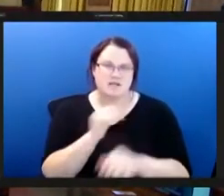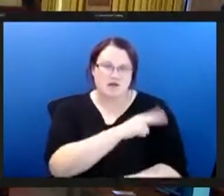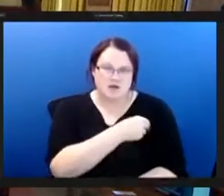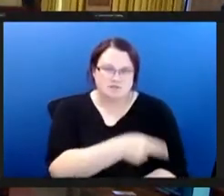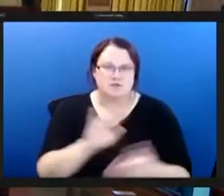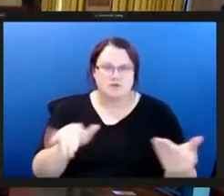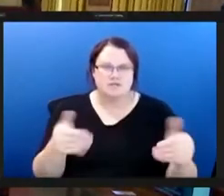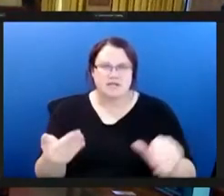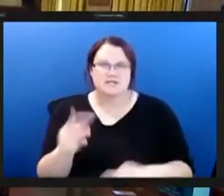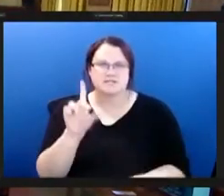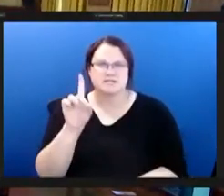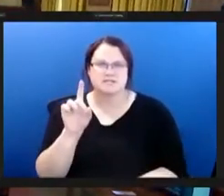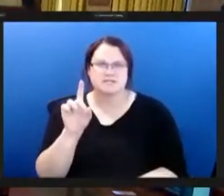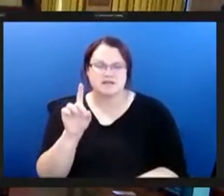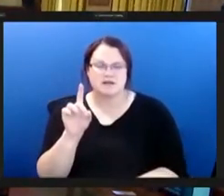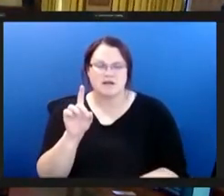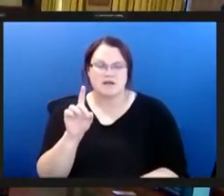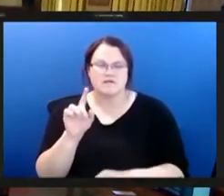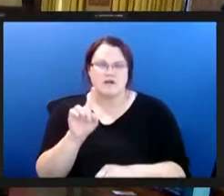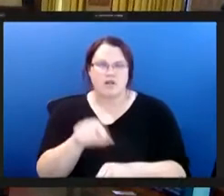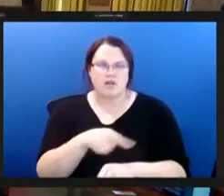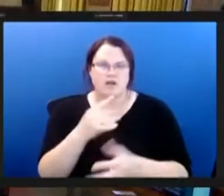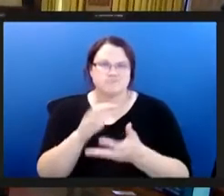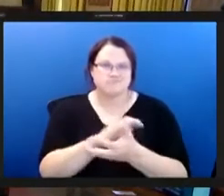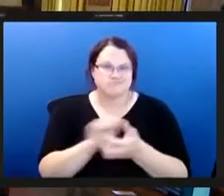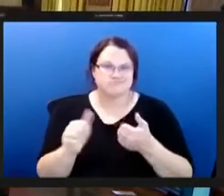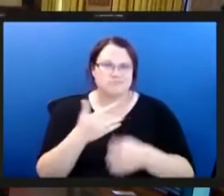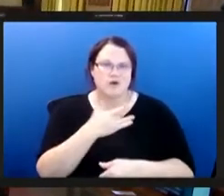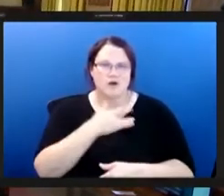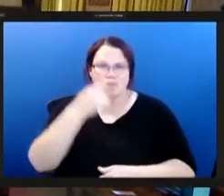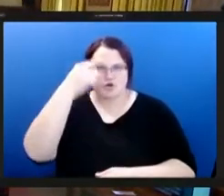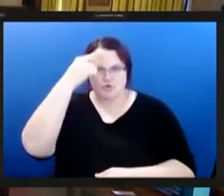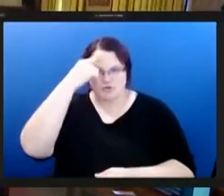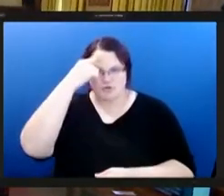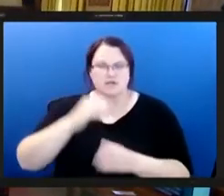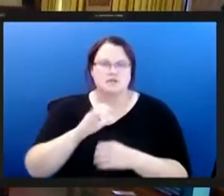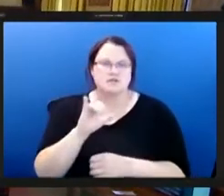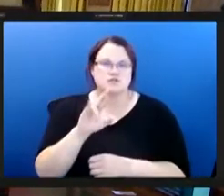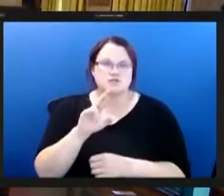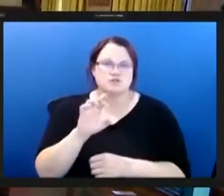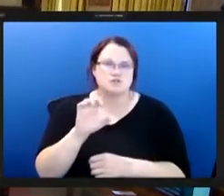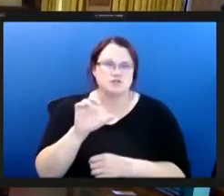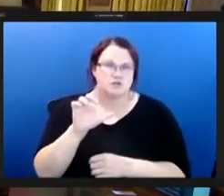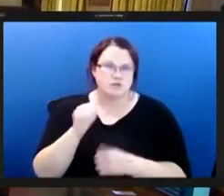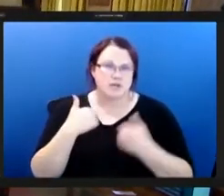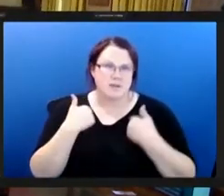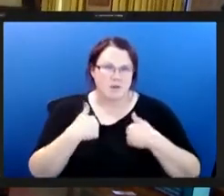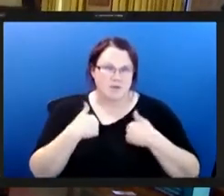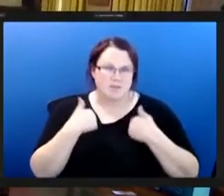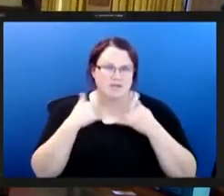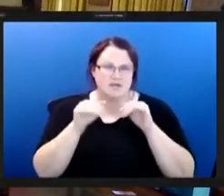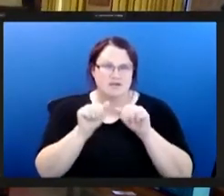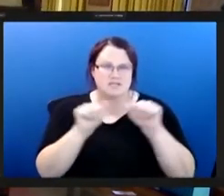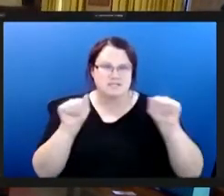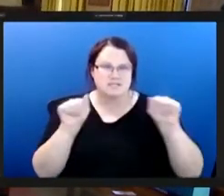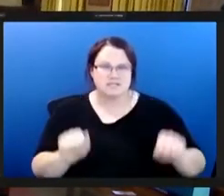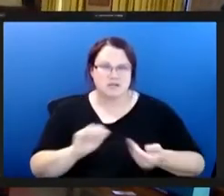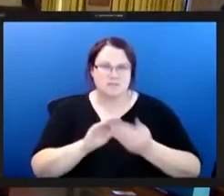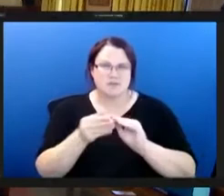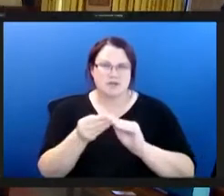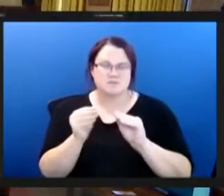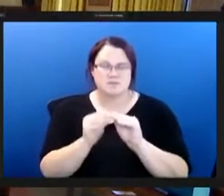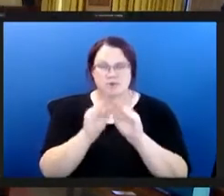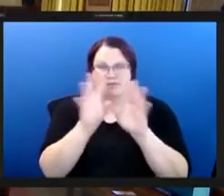disabling damages of long covid to heart brain circulatory pulmonary systems becomes more clear